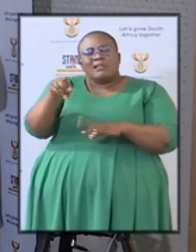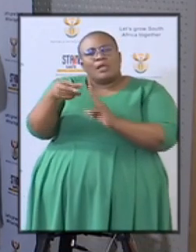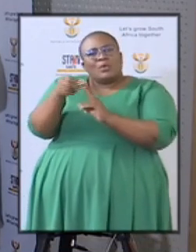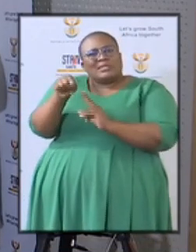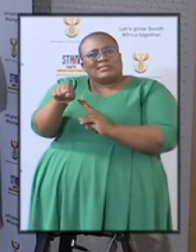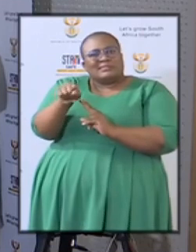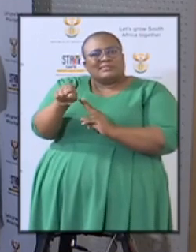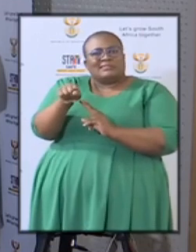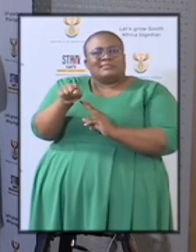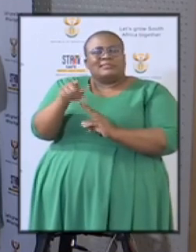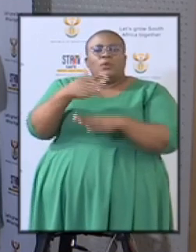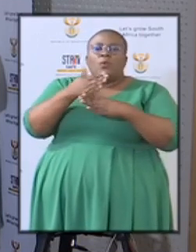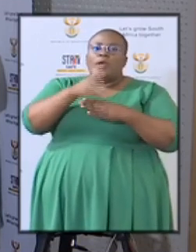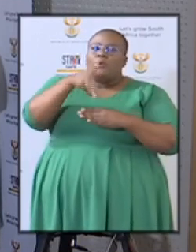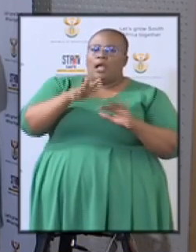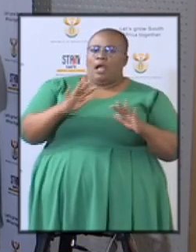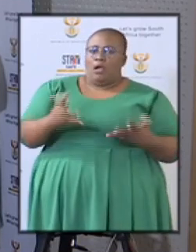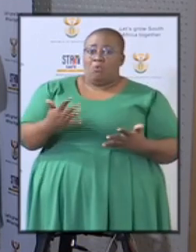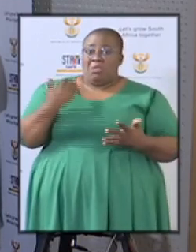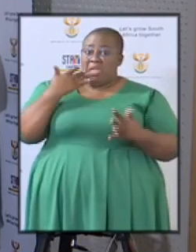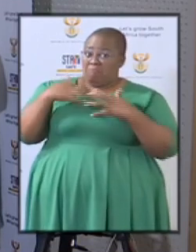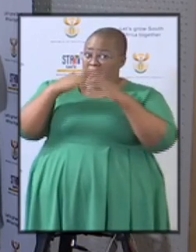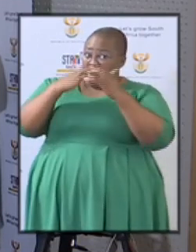if it is in fact established.